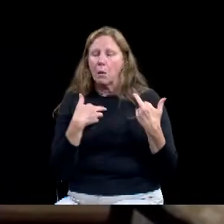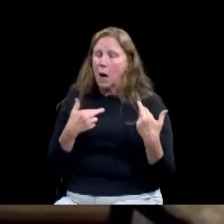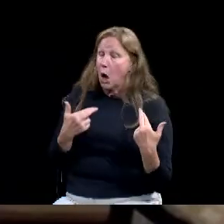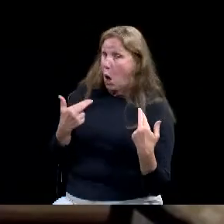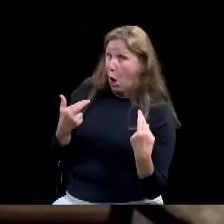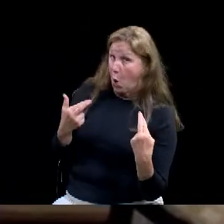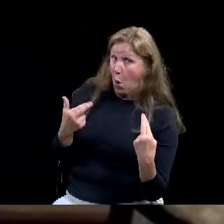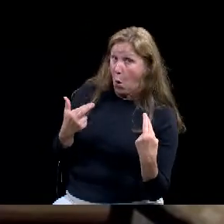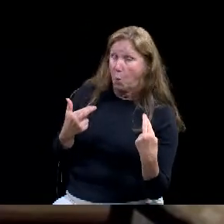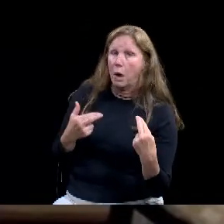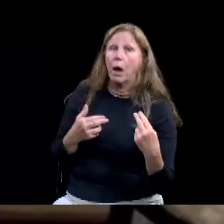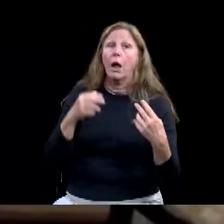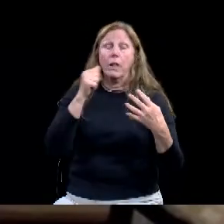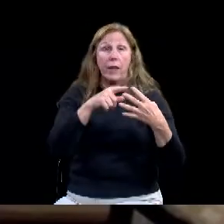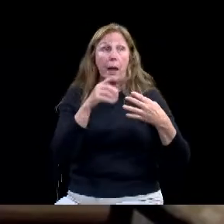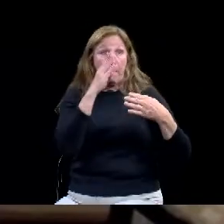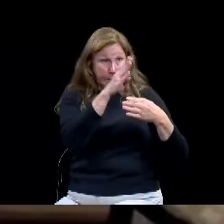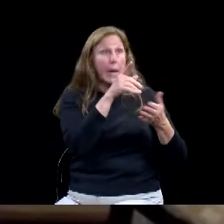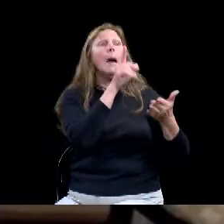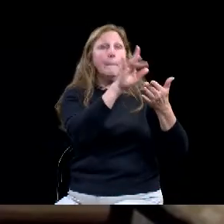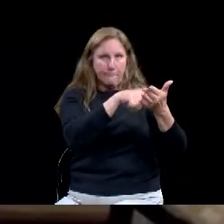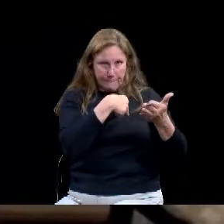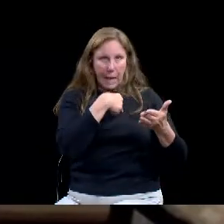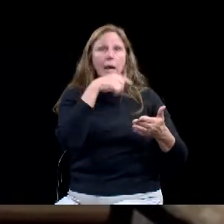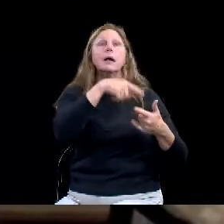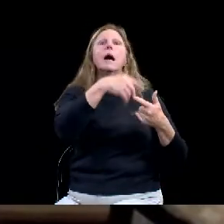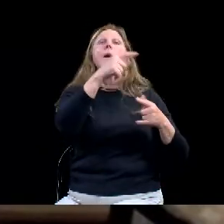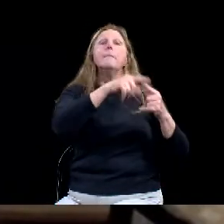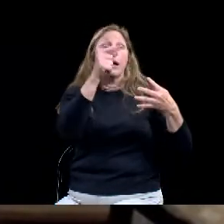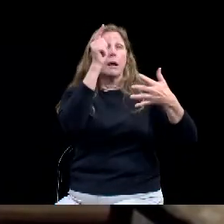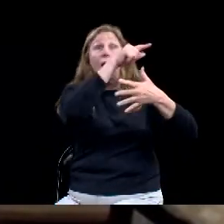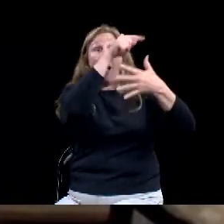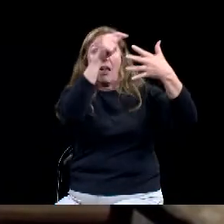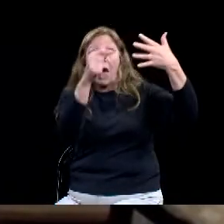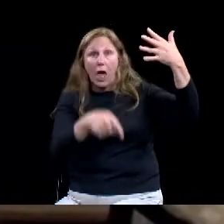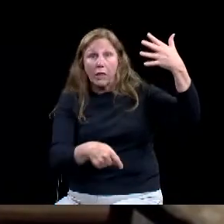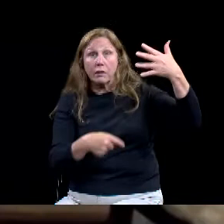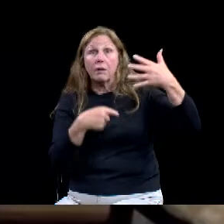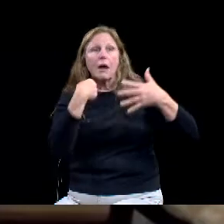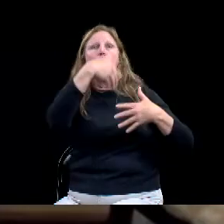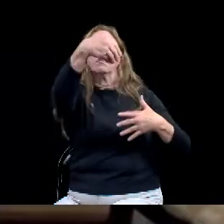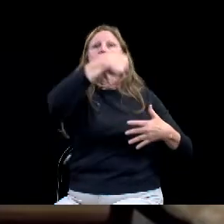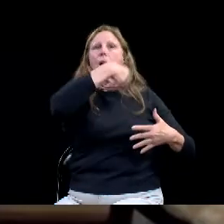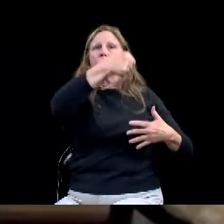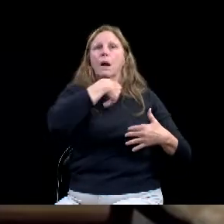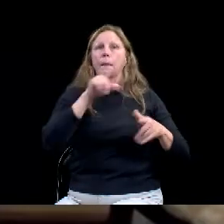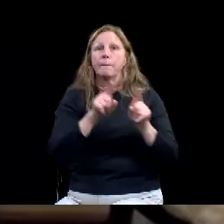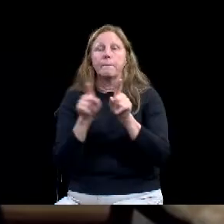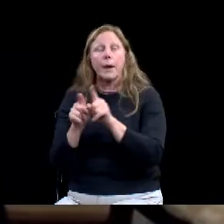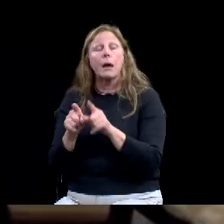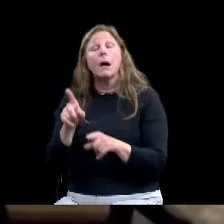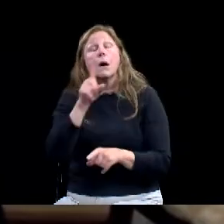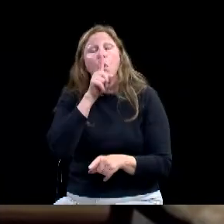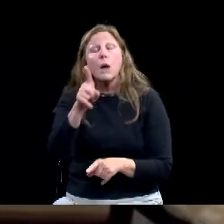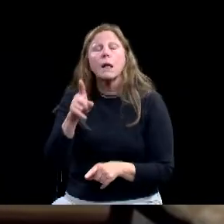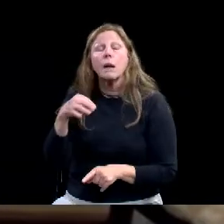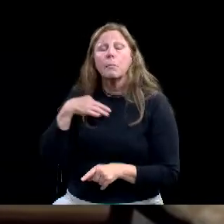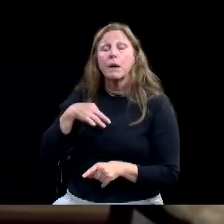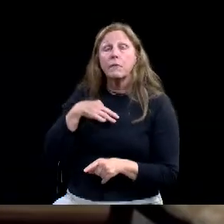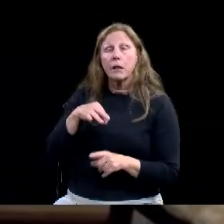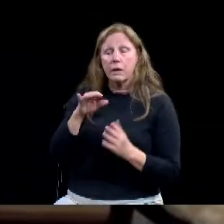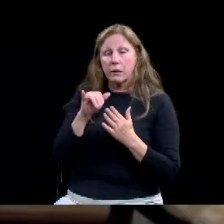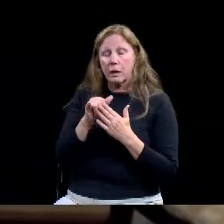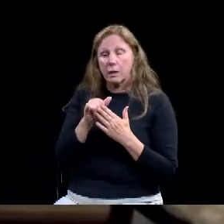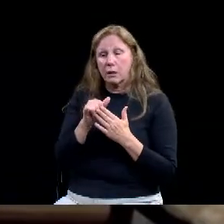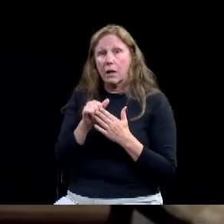And one of the really beneficial things of engaging the consultants that we have is that they're familiar with our accounting system, our Tyler accounting system, they